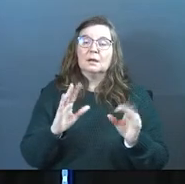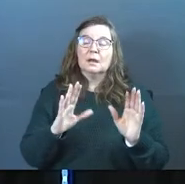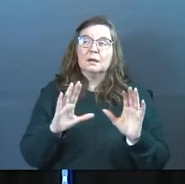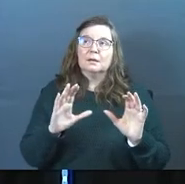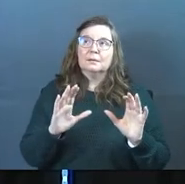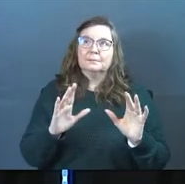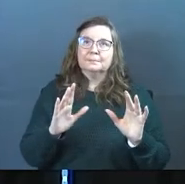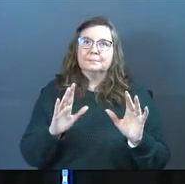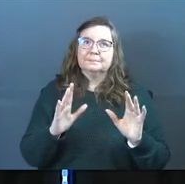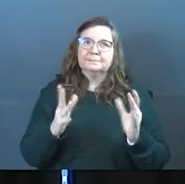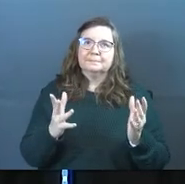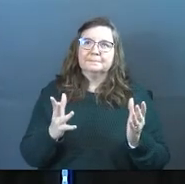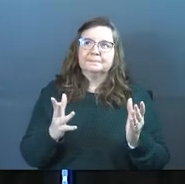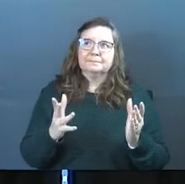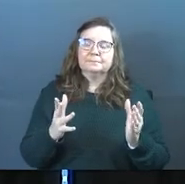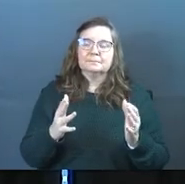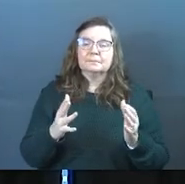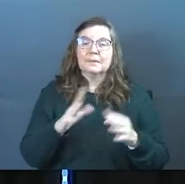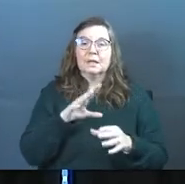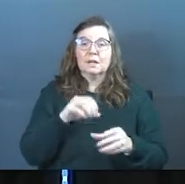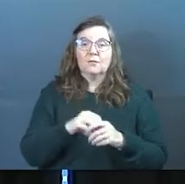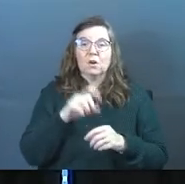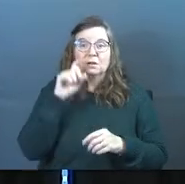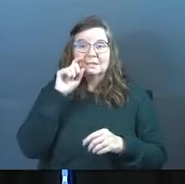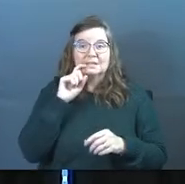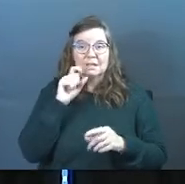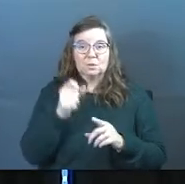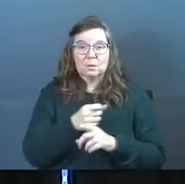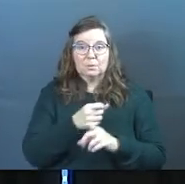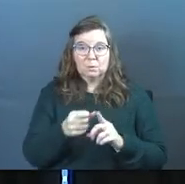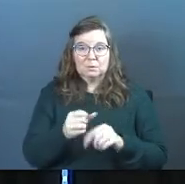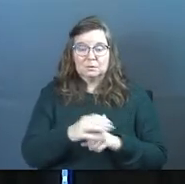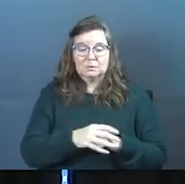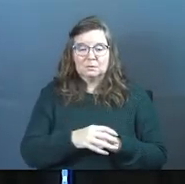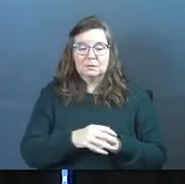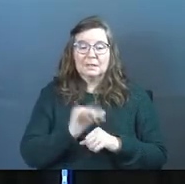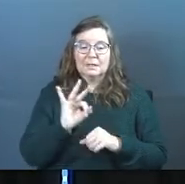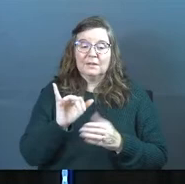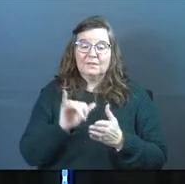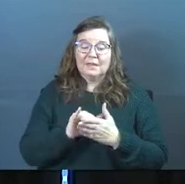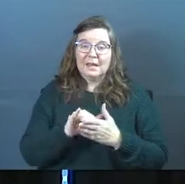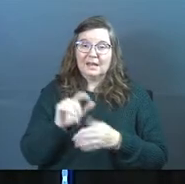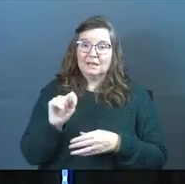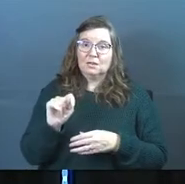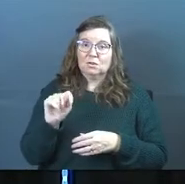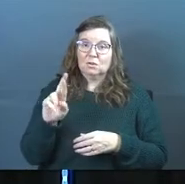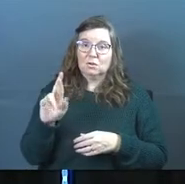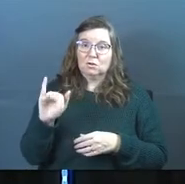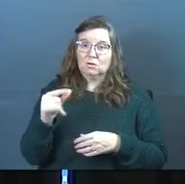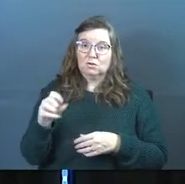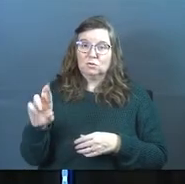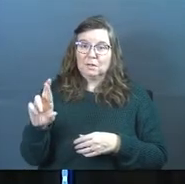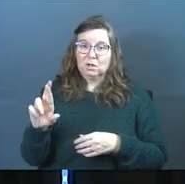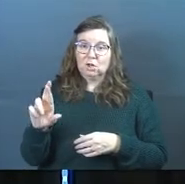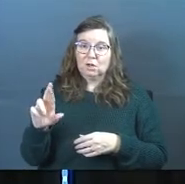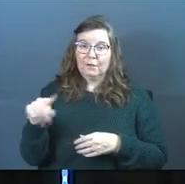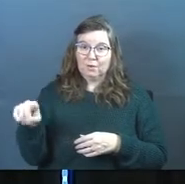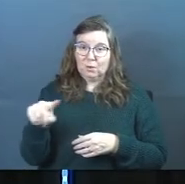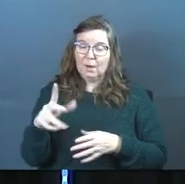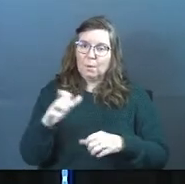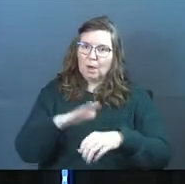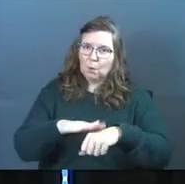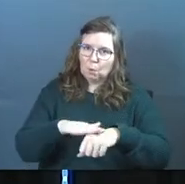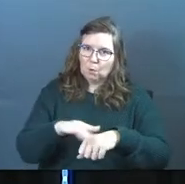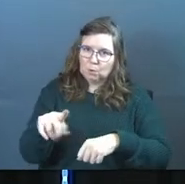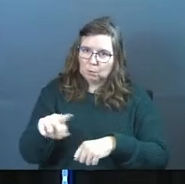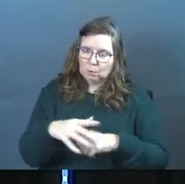does involve sexual abuse. And if that is a triggering thing for you, I just want to warn you about